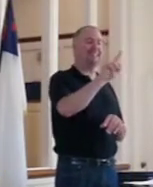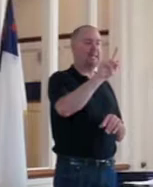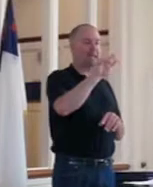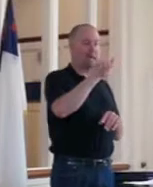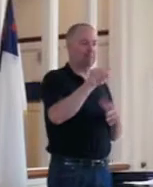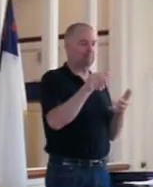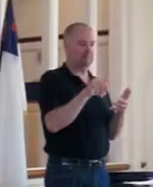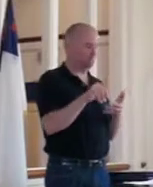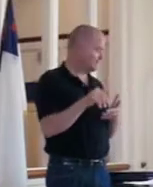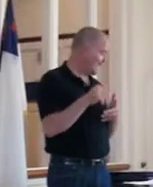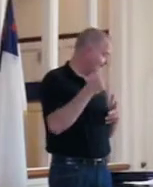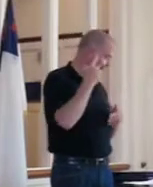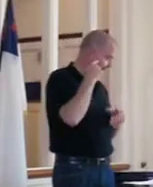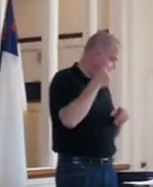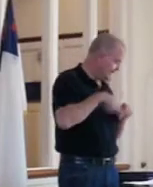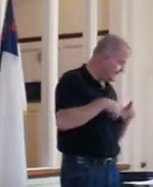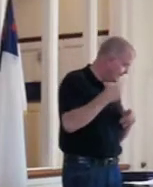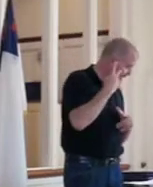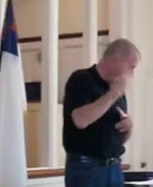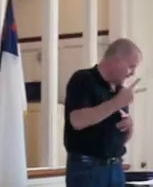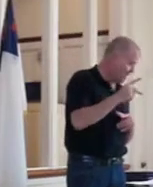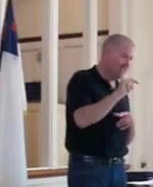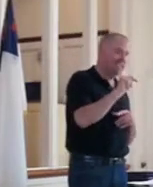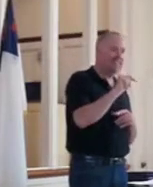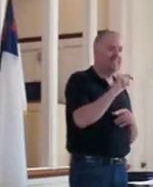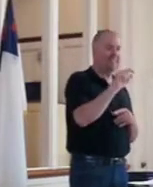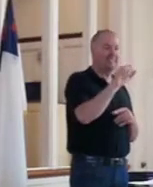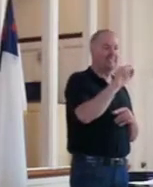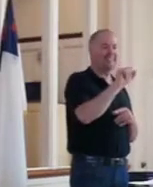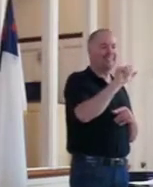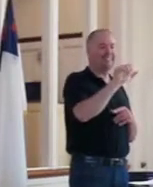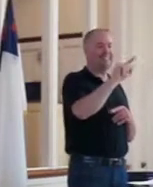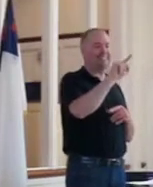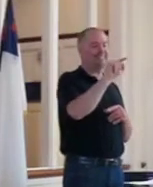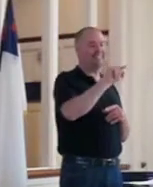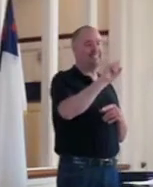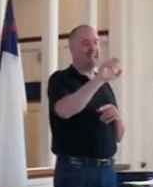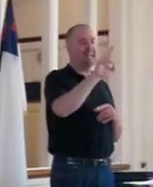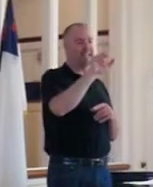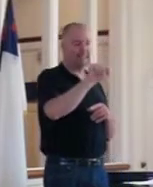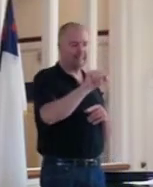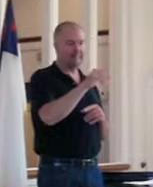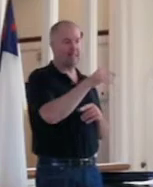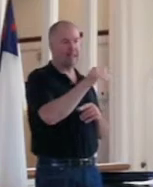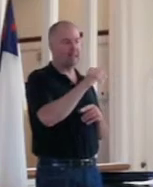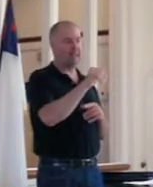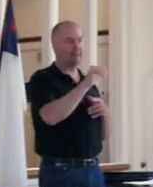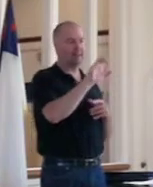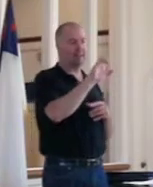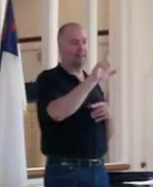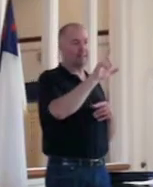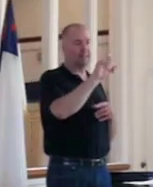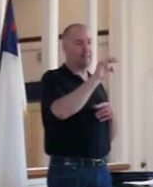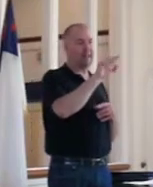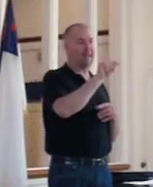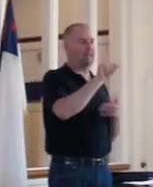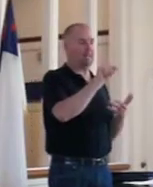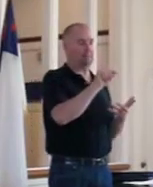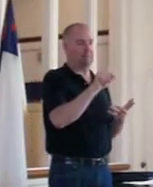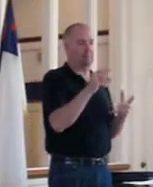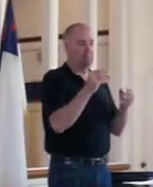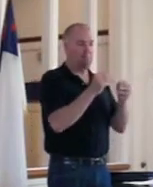Sintica, let's see, Euodia Sintica, Zizicus, and Clement is a more